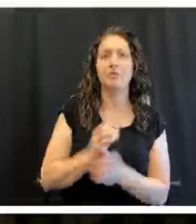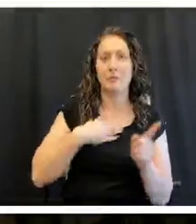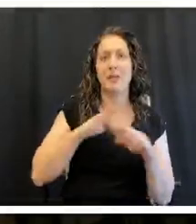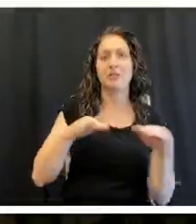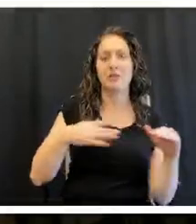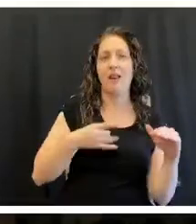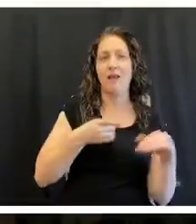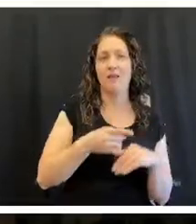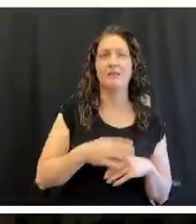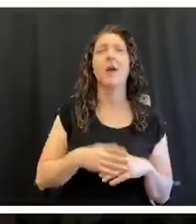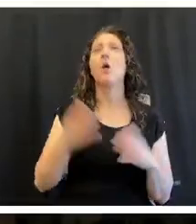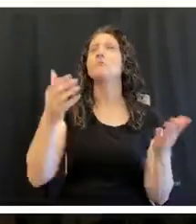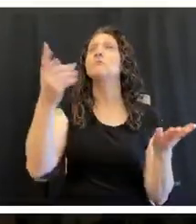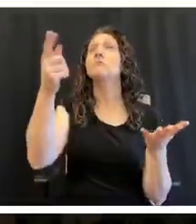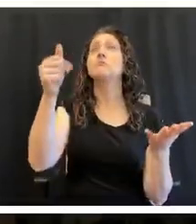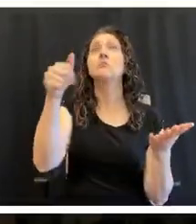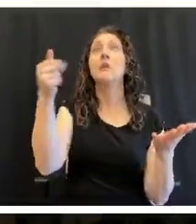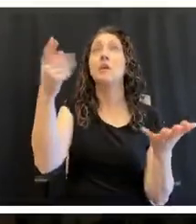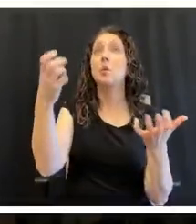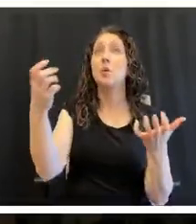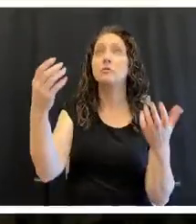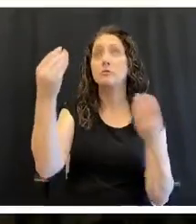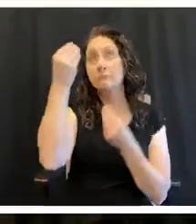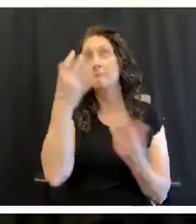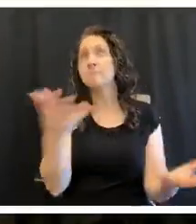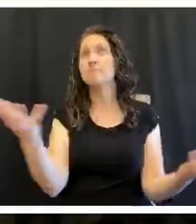Uh, anything else you'd like to share with us, Chef?